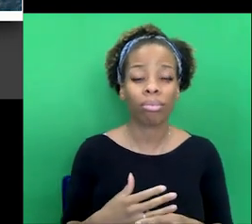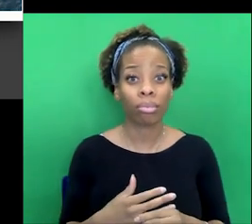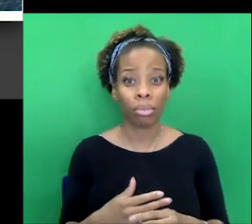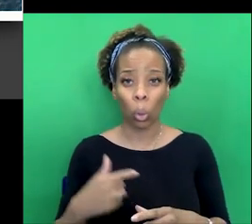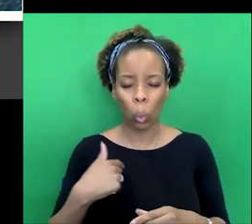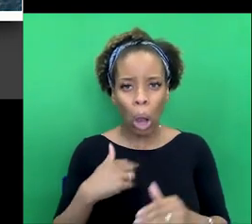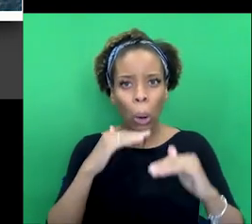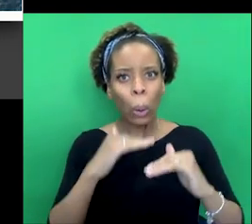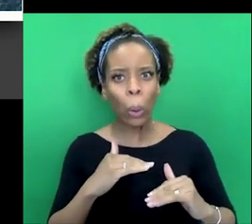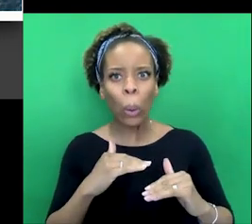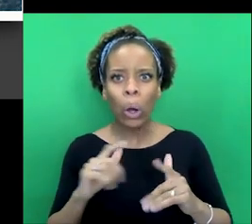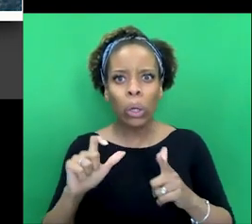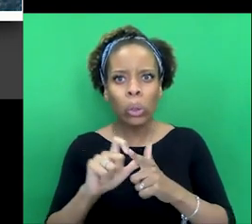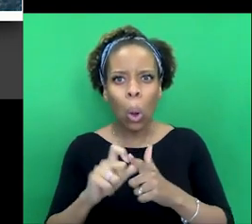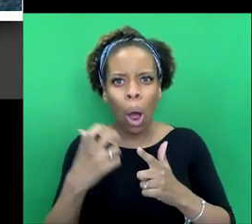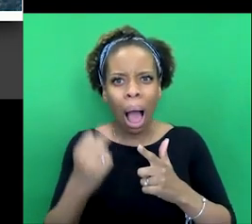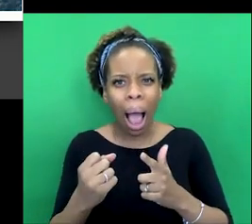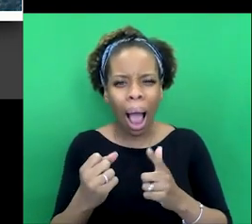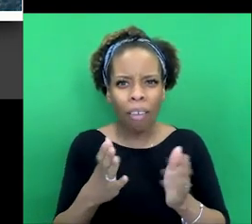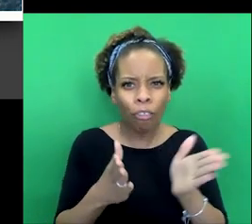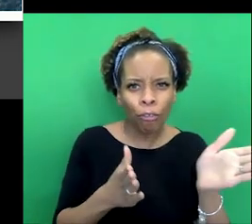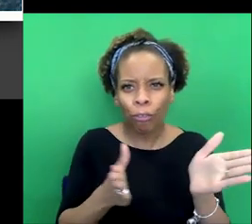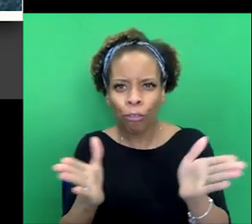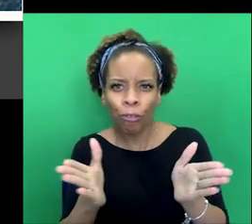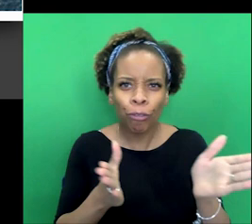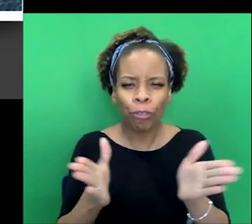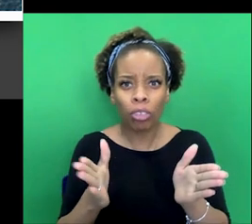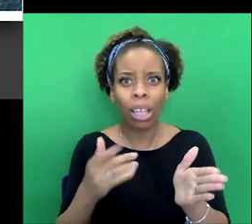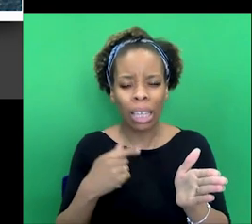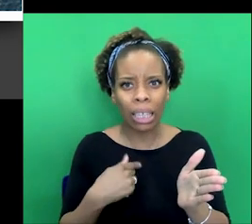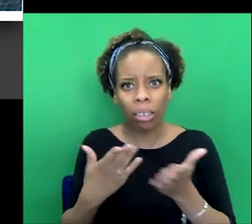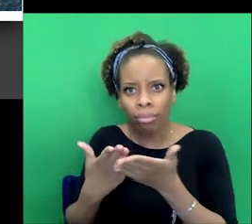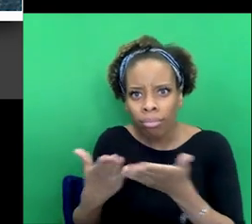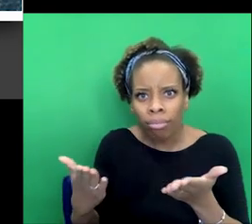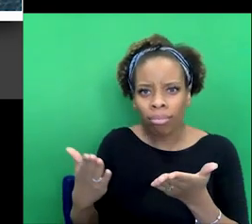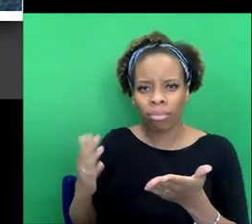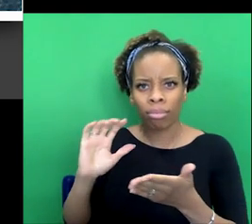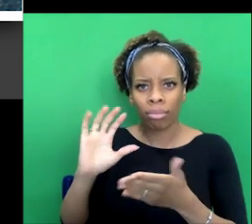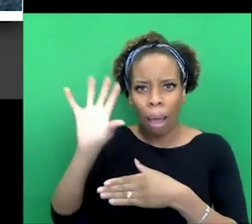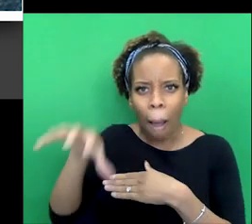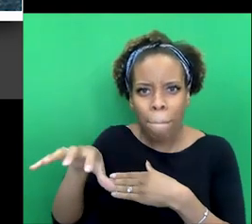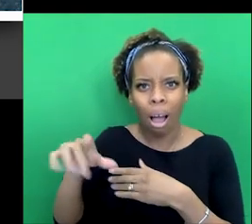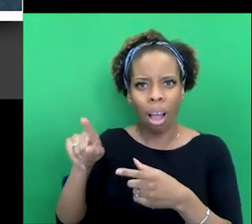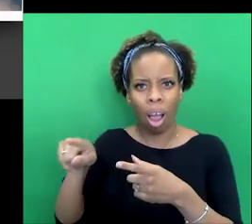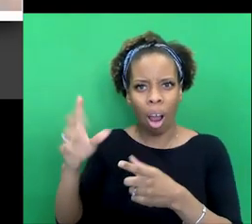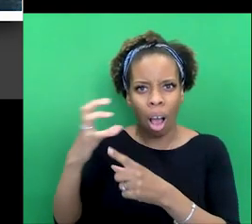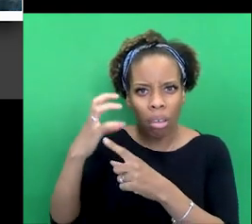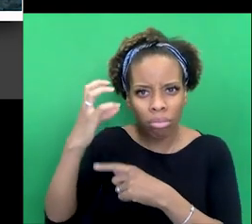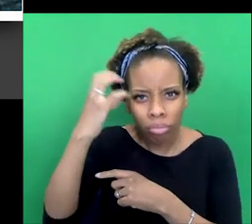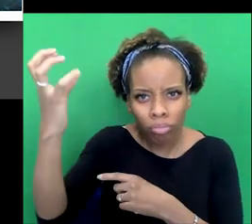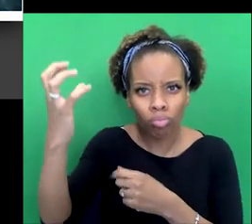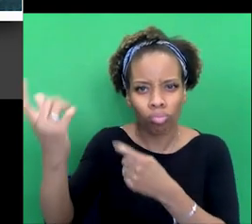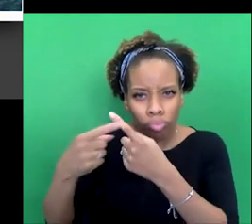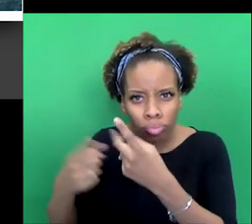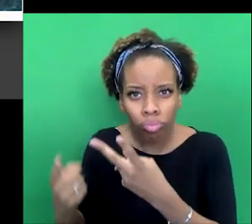door, which, who is very much part of, of the establishment, you know, believes in empire, believes of course, in this